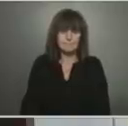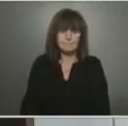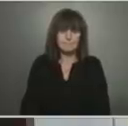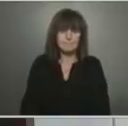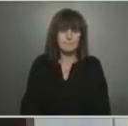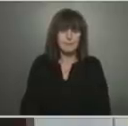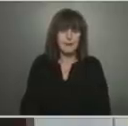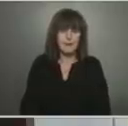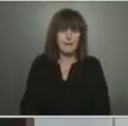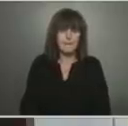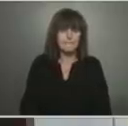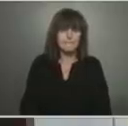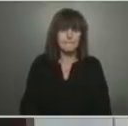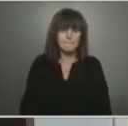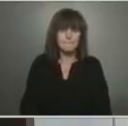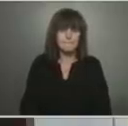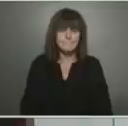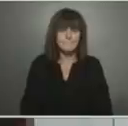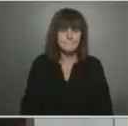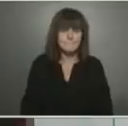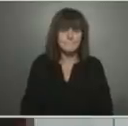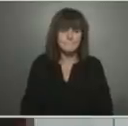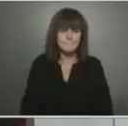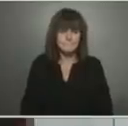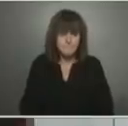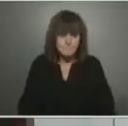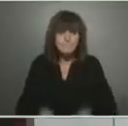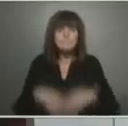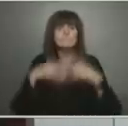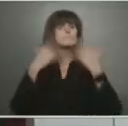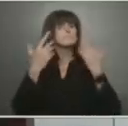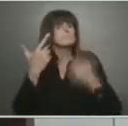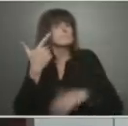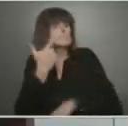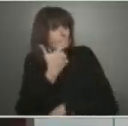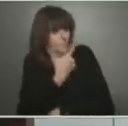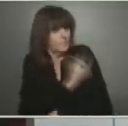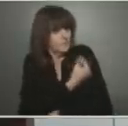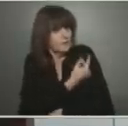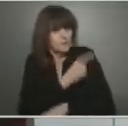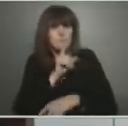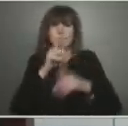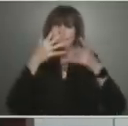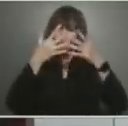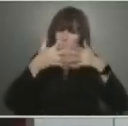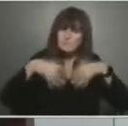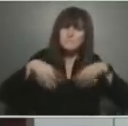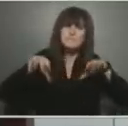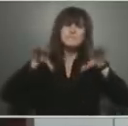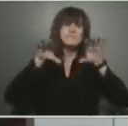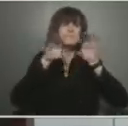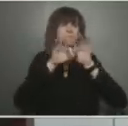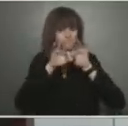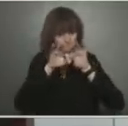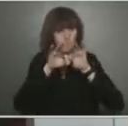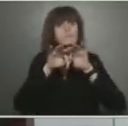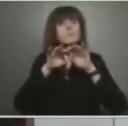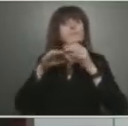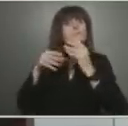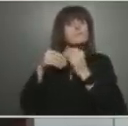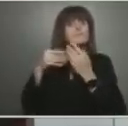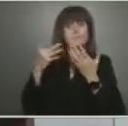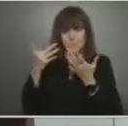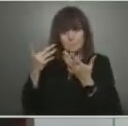Though vaccination remains key, we do now have oral outpatient antiviral